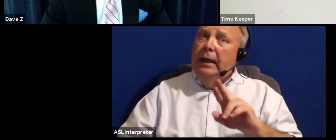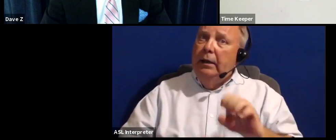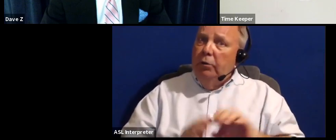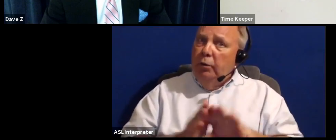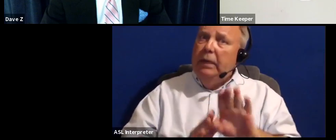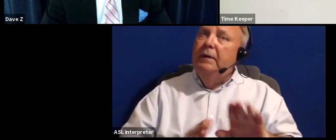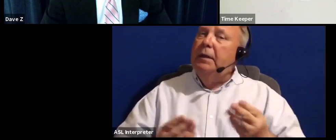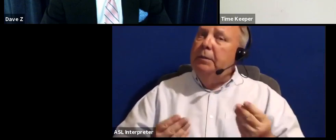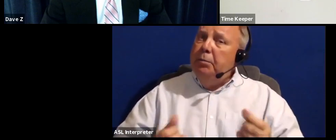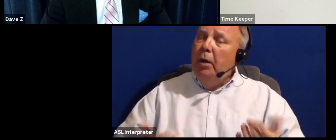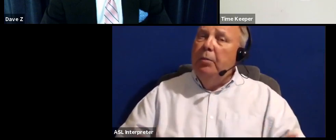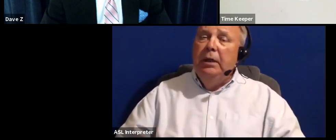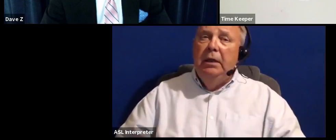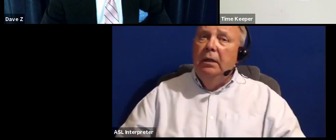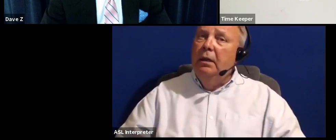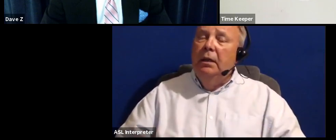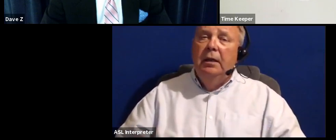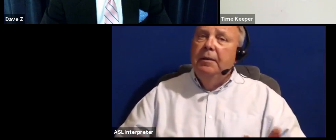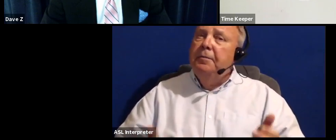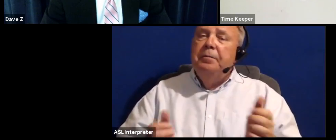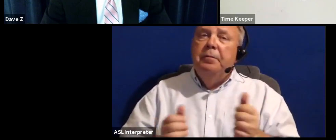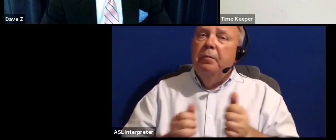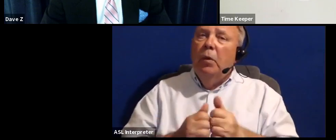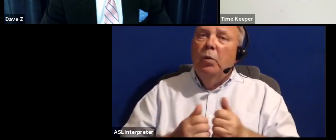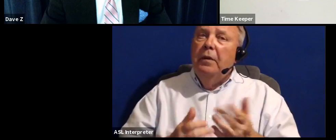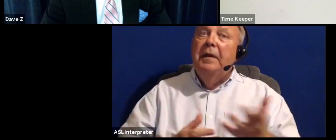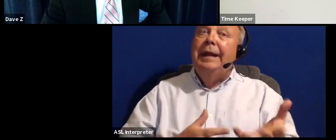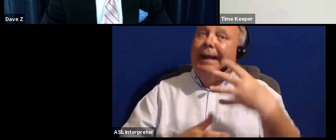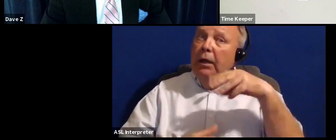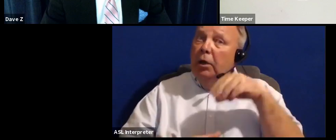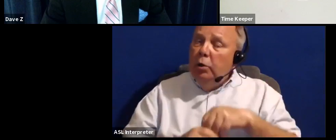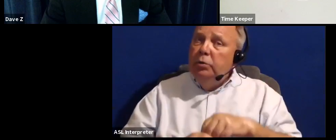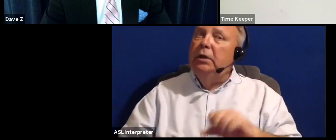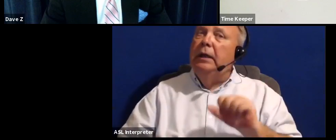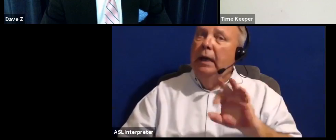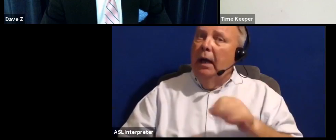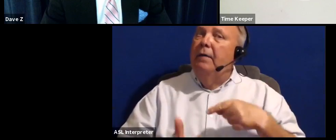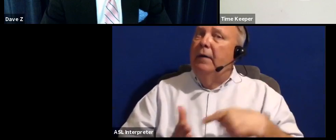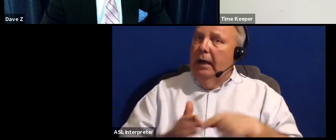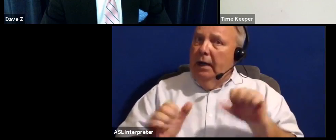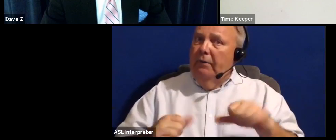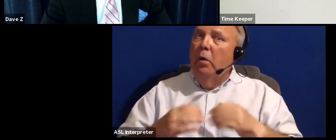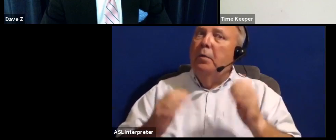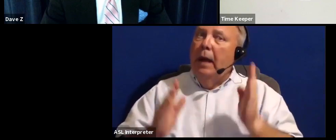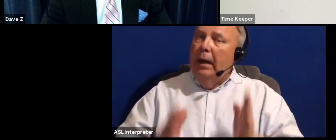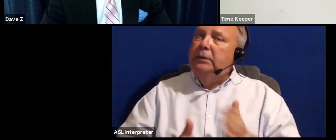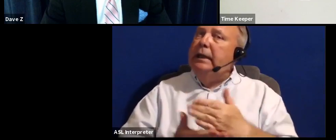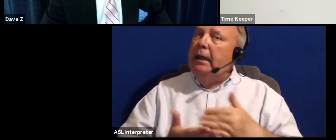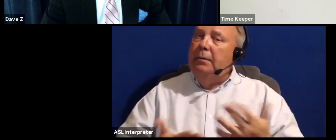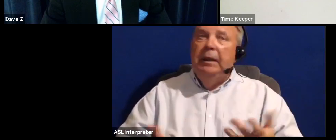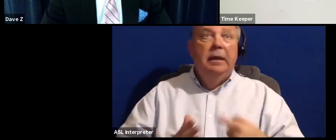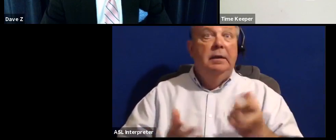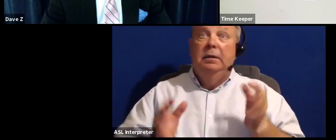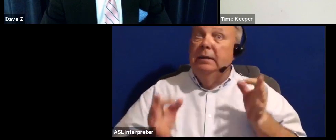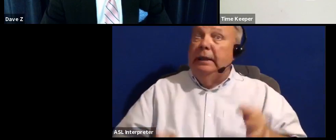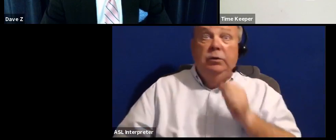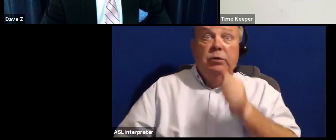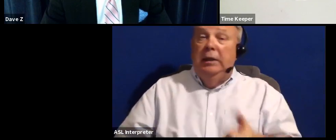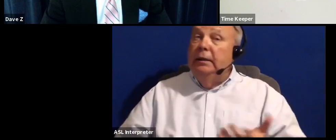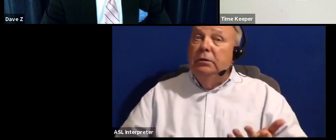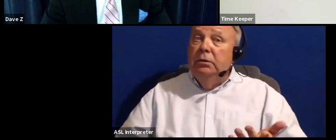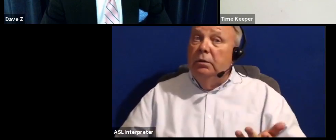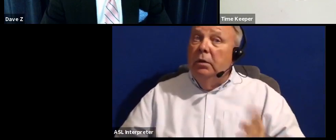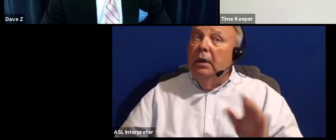property with an inclusion of an affordable housing element. It chose not to do so. If their